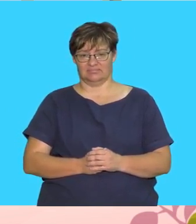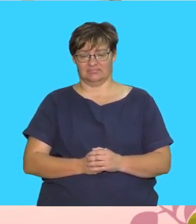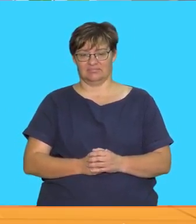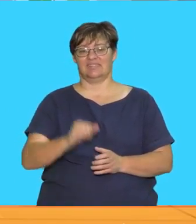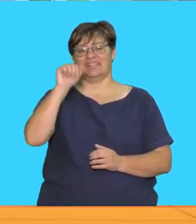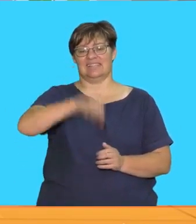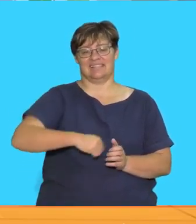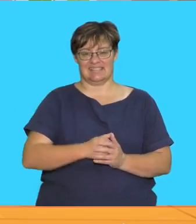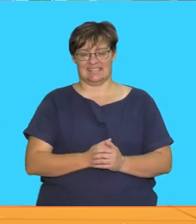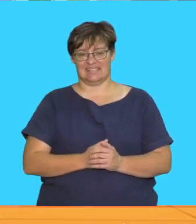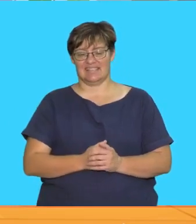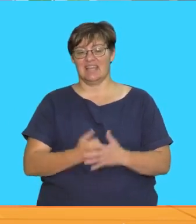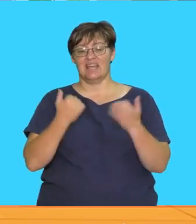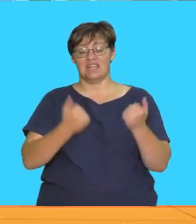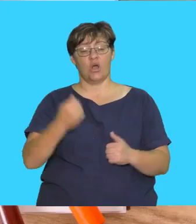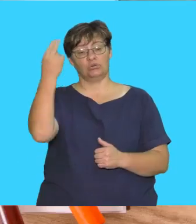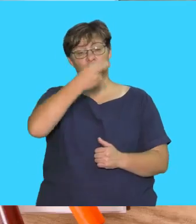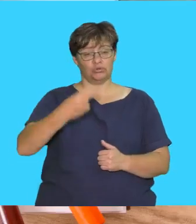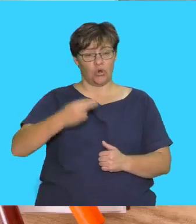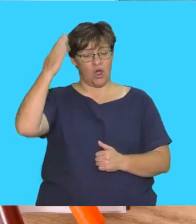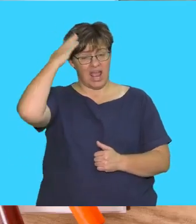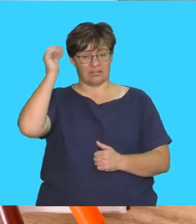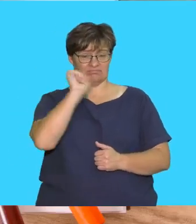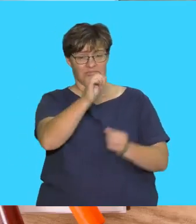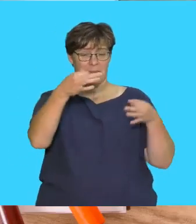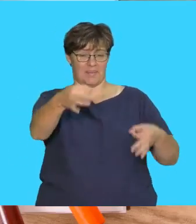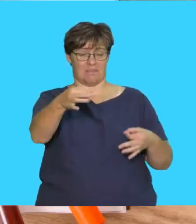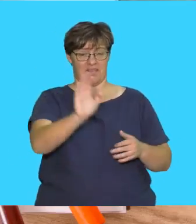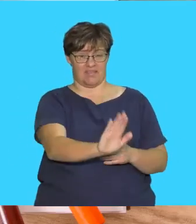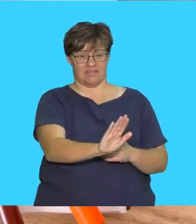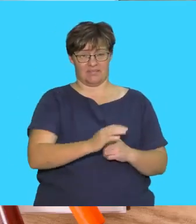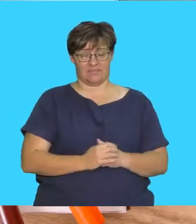yes now draw ahead on your piece of paper